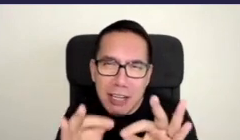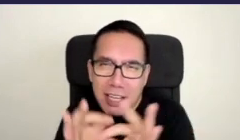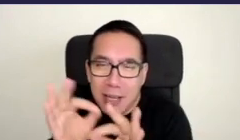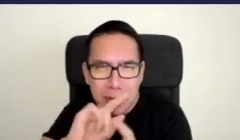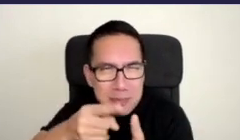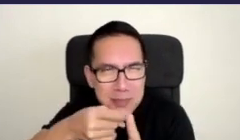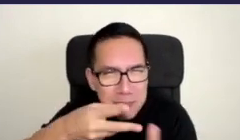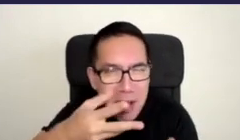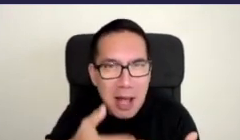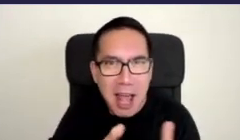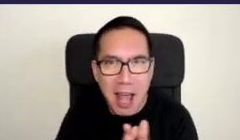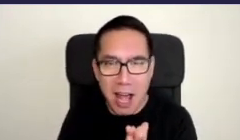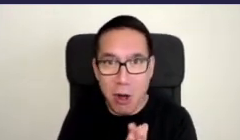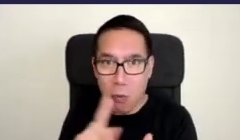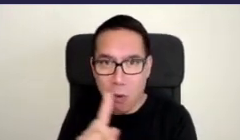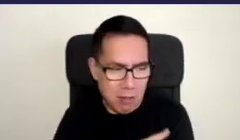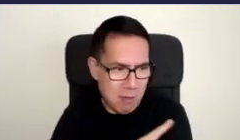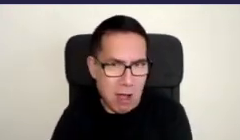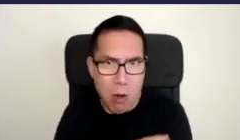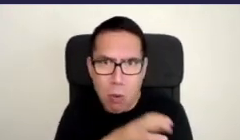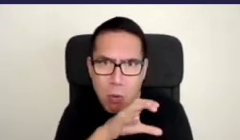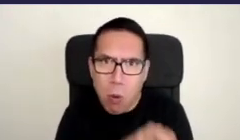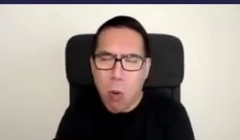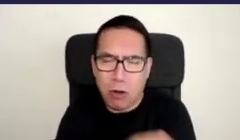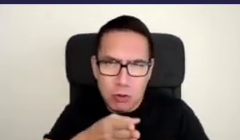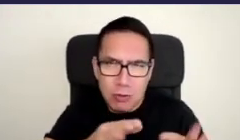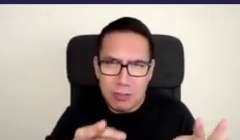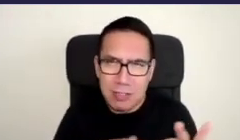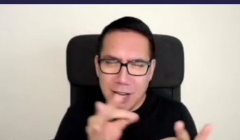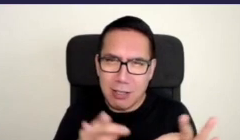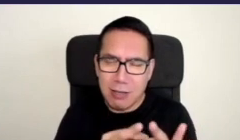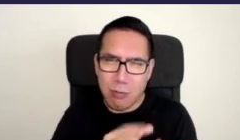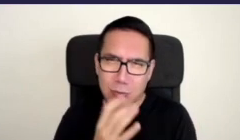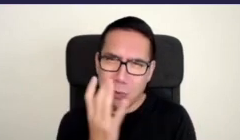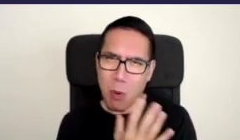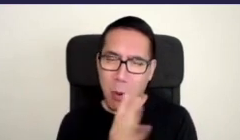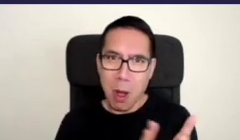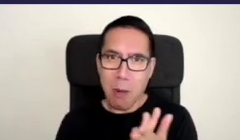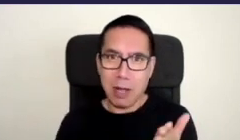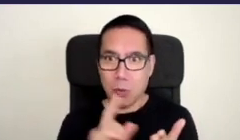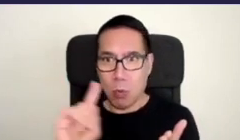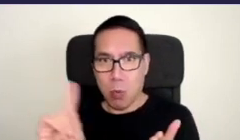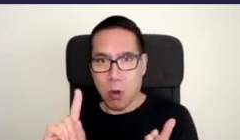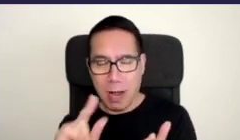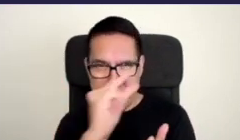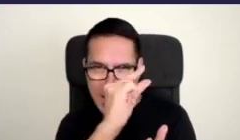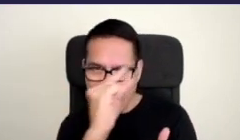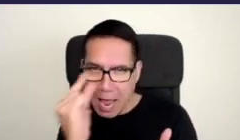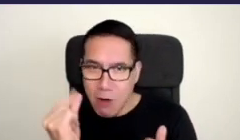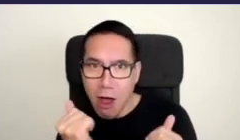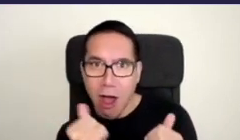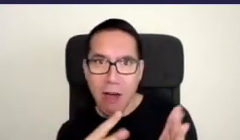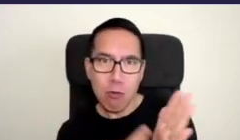how the power of street gardening is creating renewed purpose and connection for people